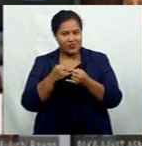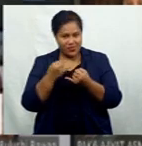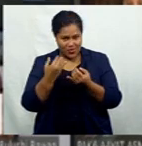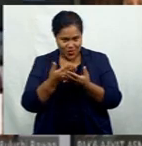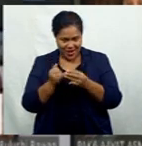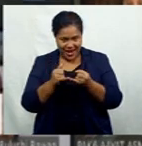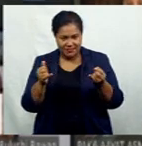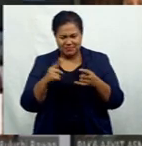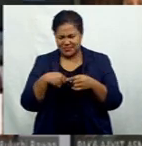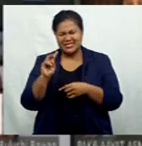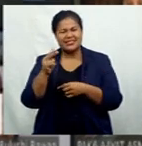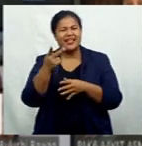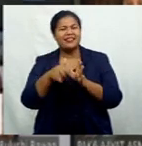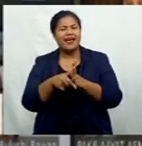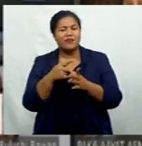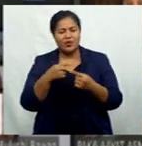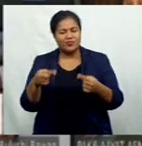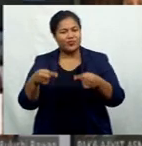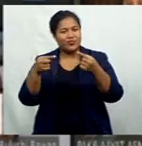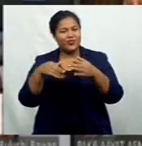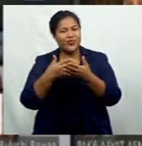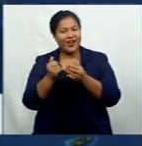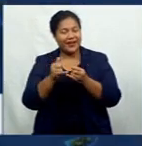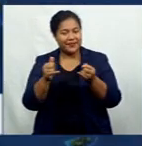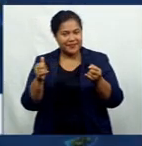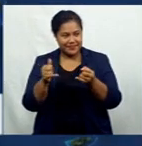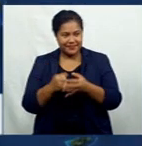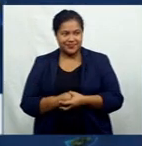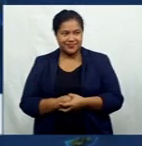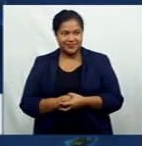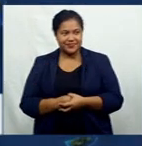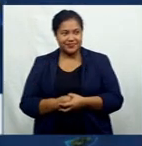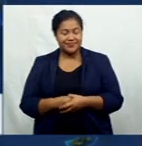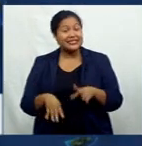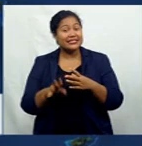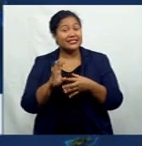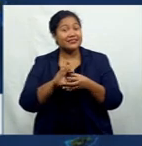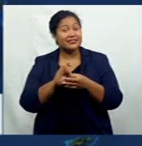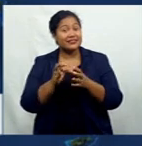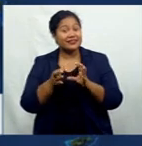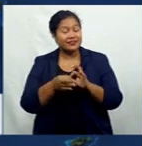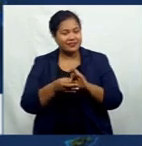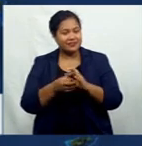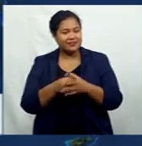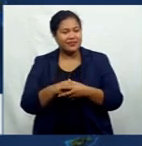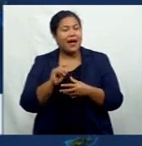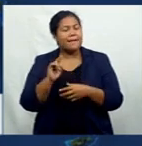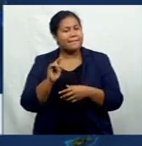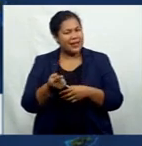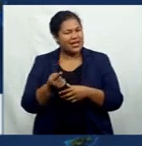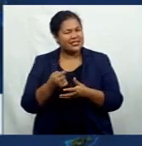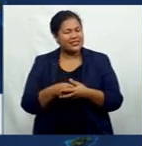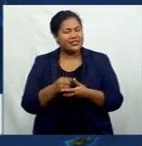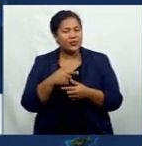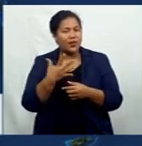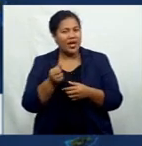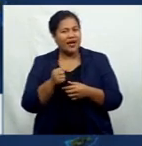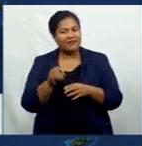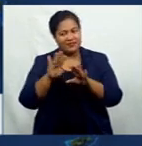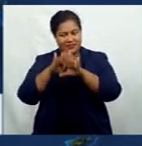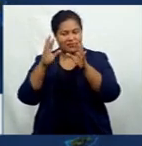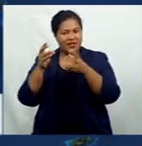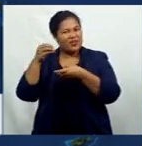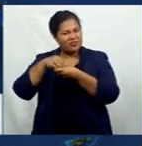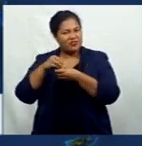been competing in the online, in the Olympiad online, but we've competed in the World Chess